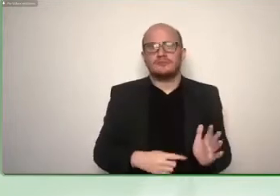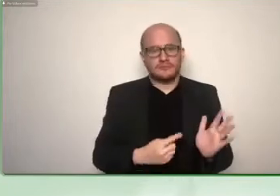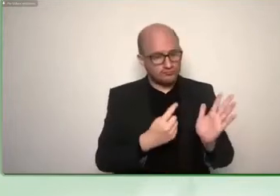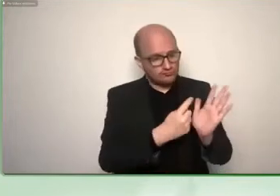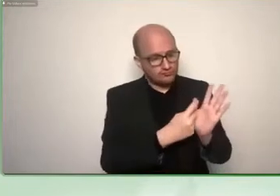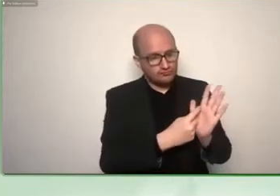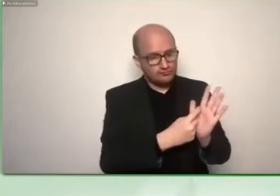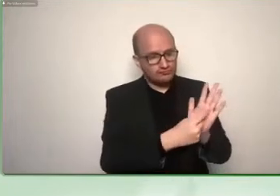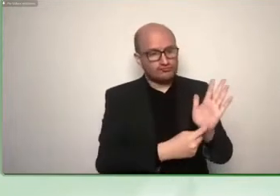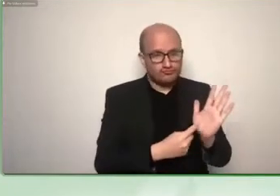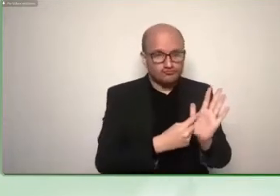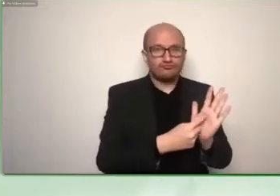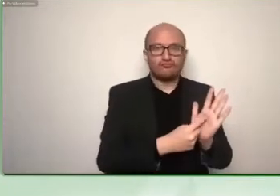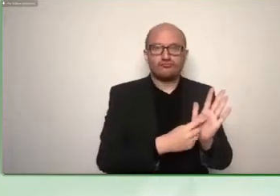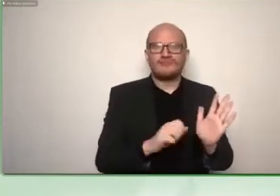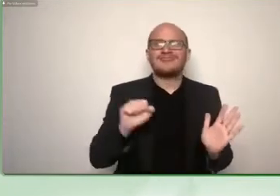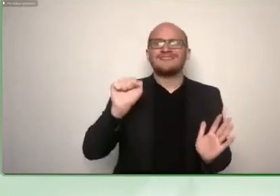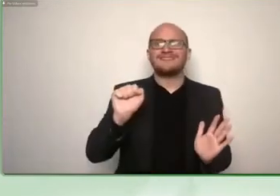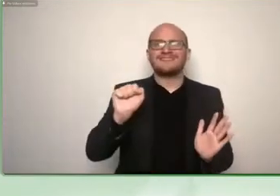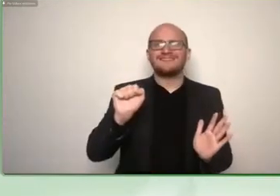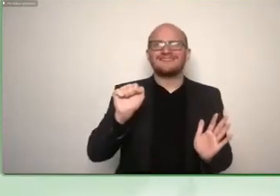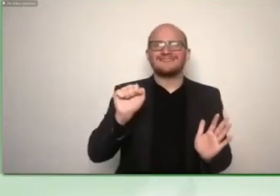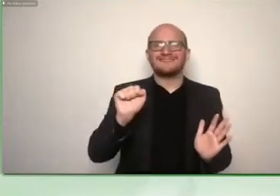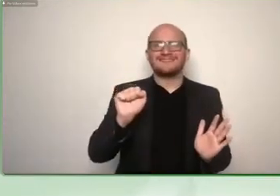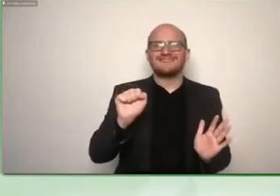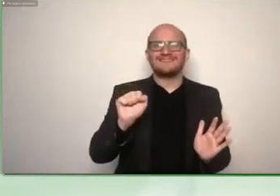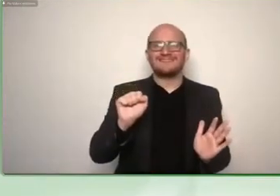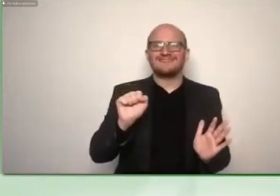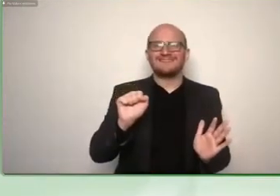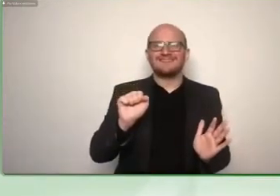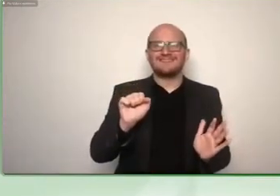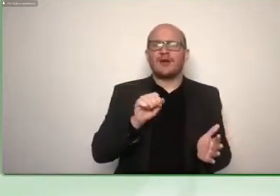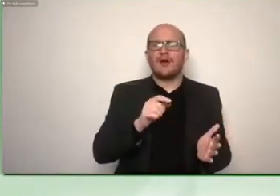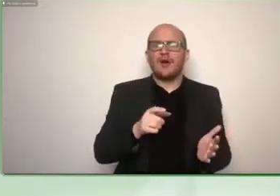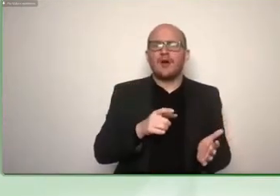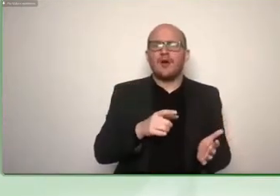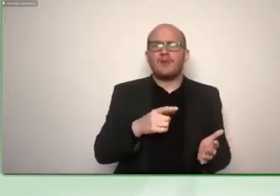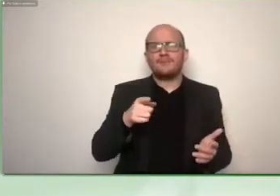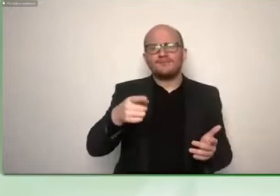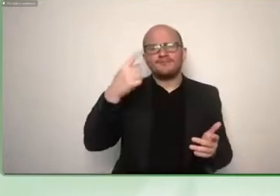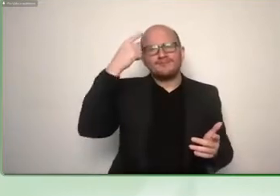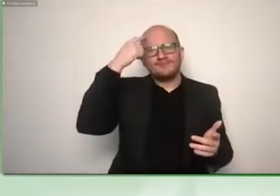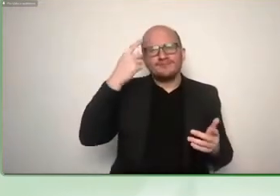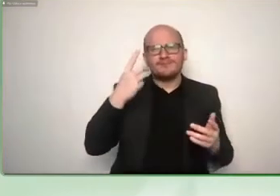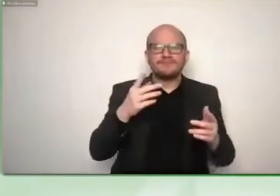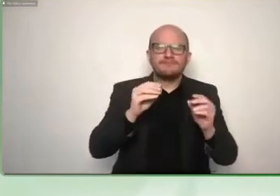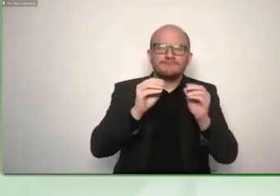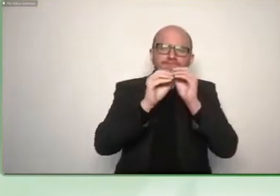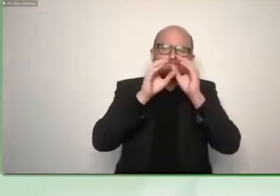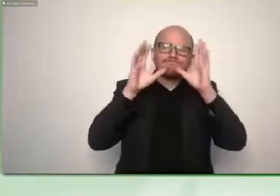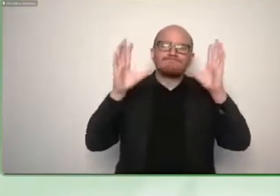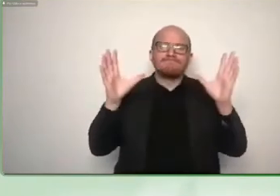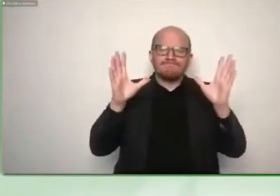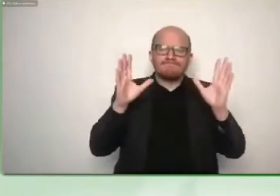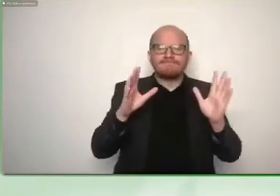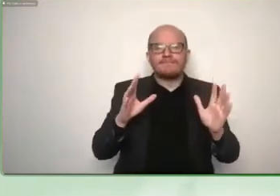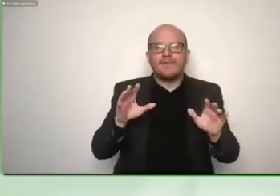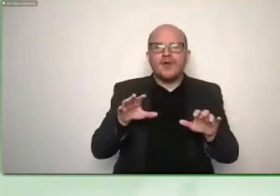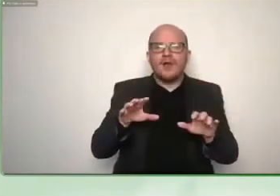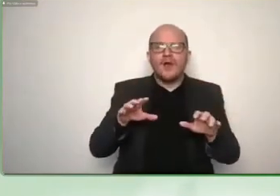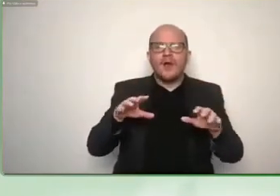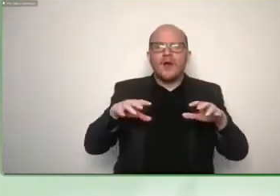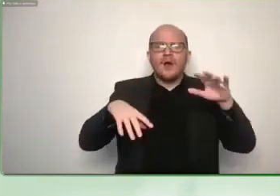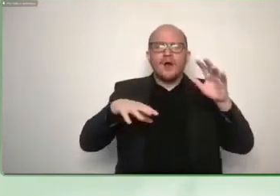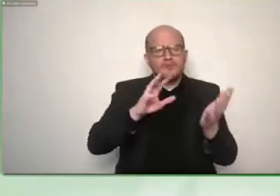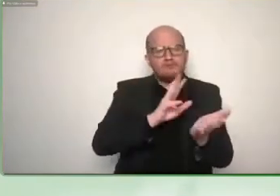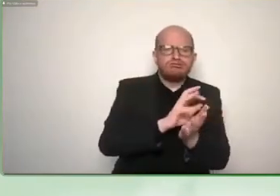um drumming like the raindrops uh so you spell letter by letter the words